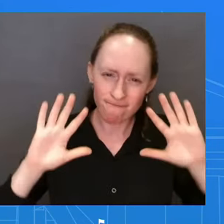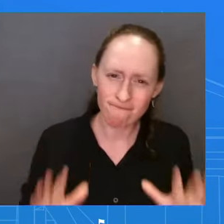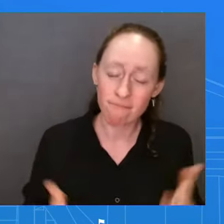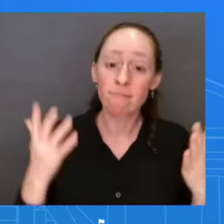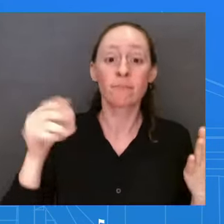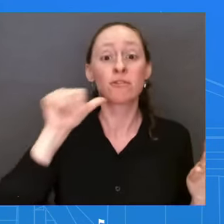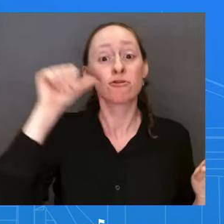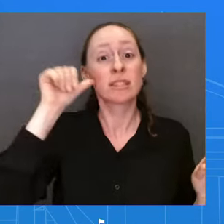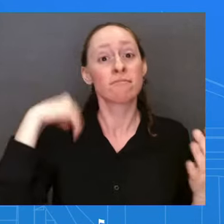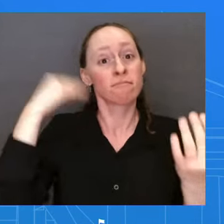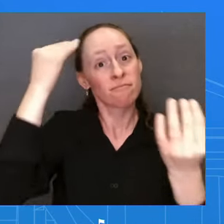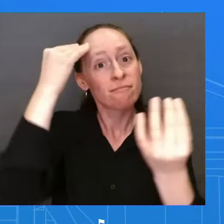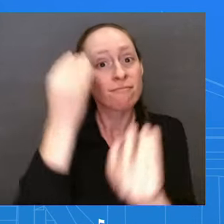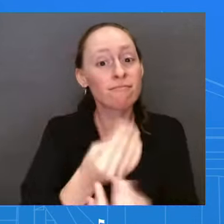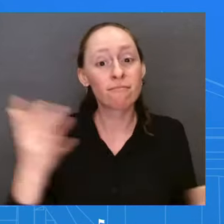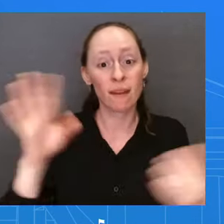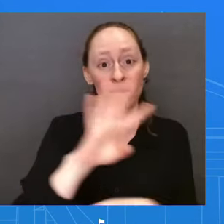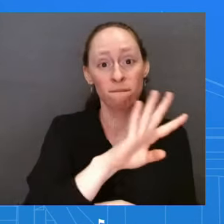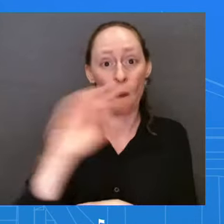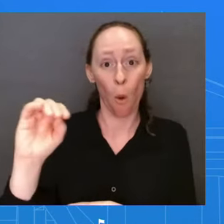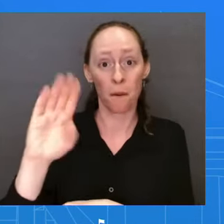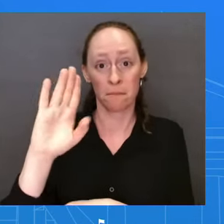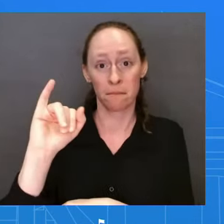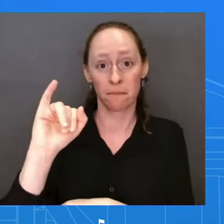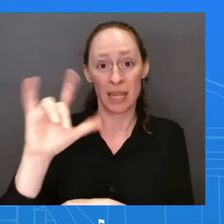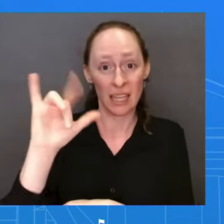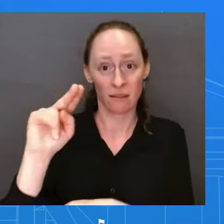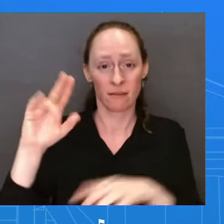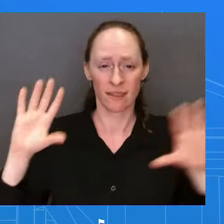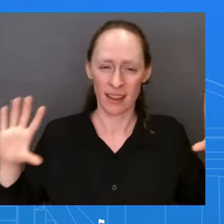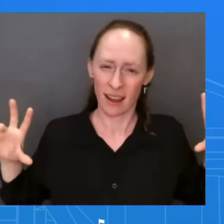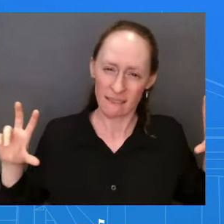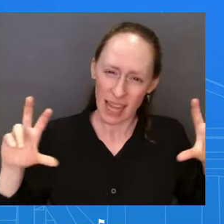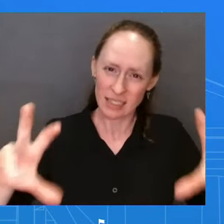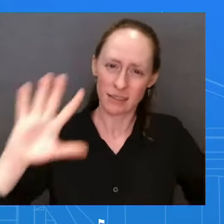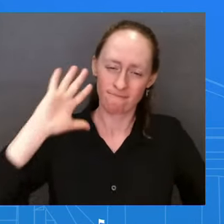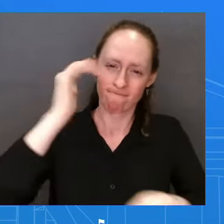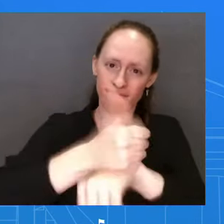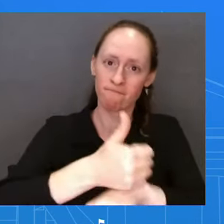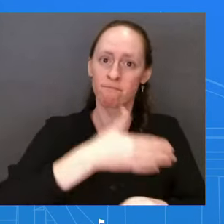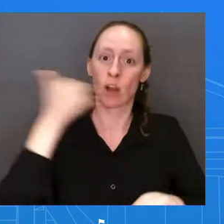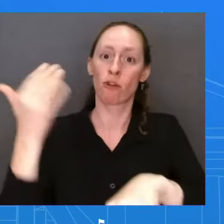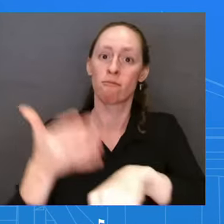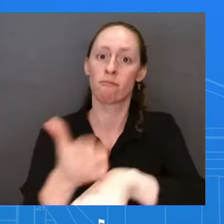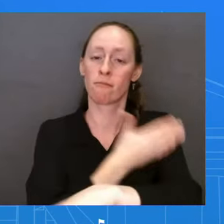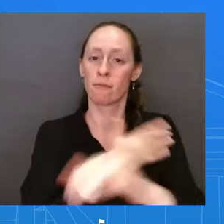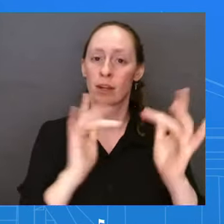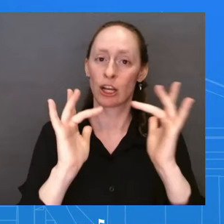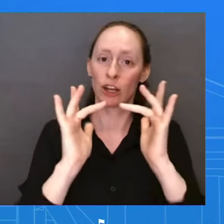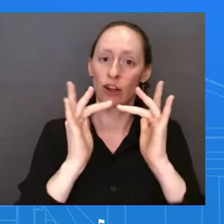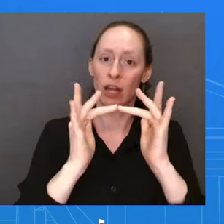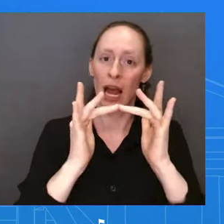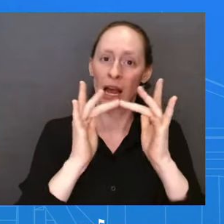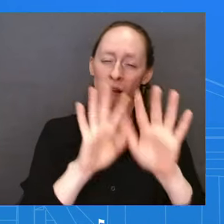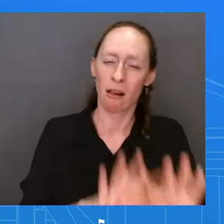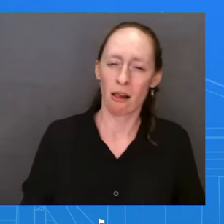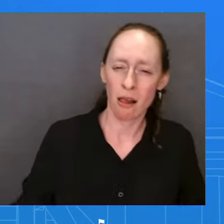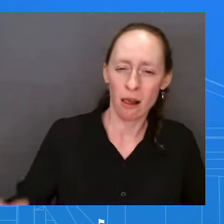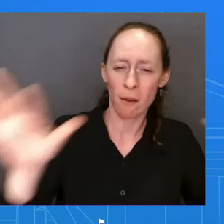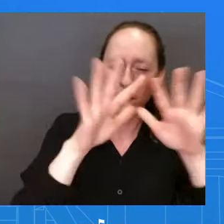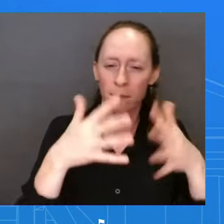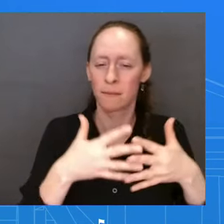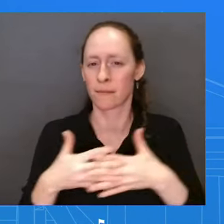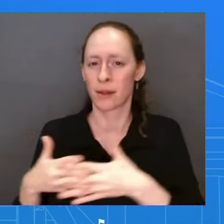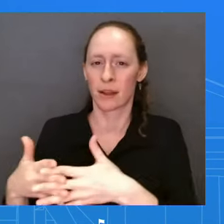as part of an overall program over two different laws that is going to lead to every household